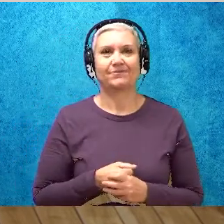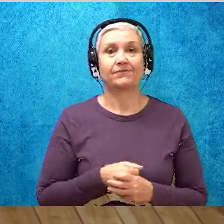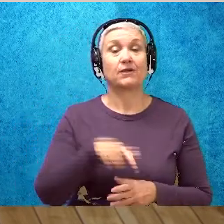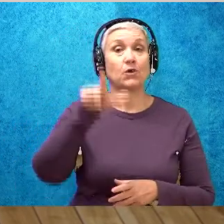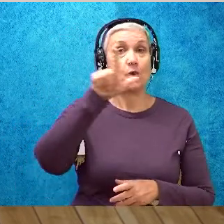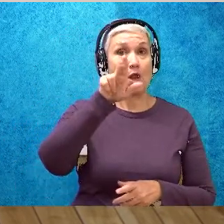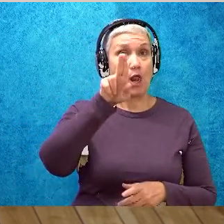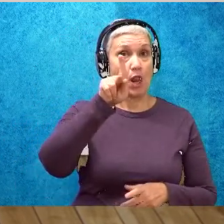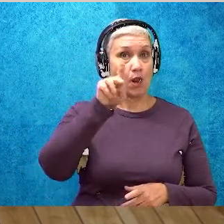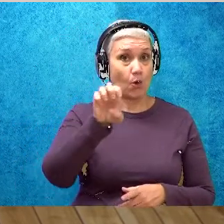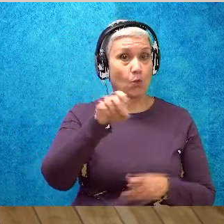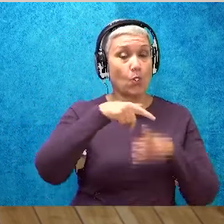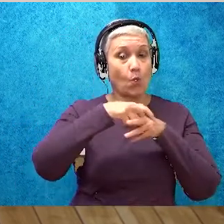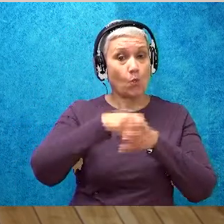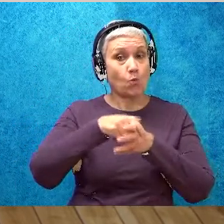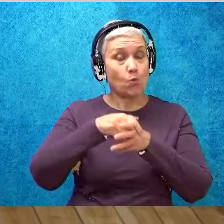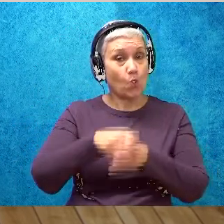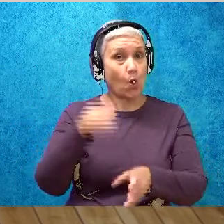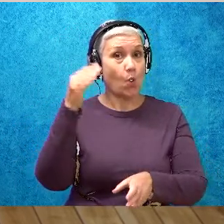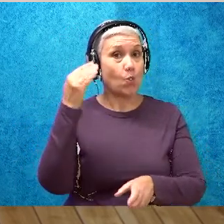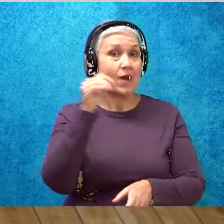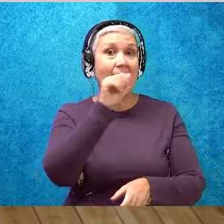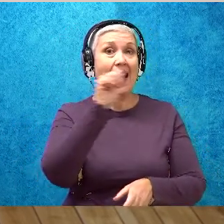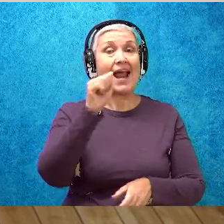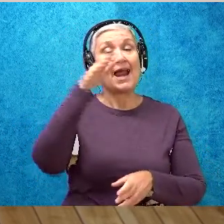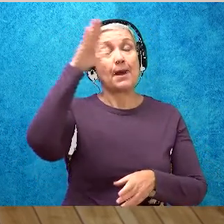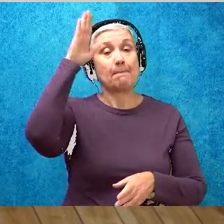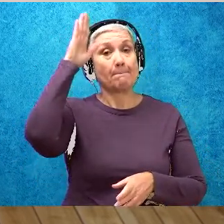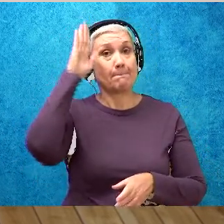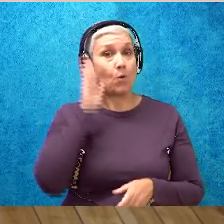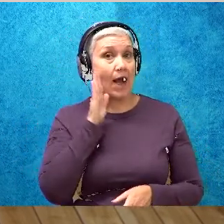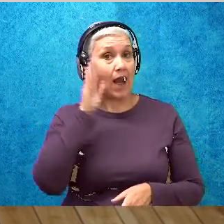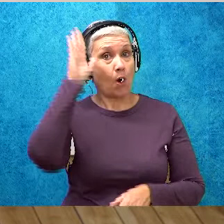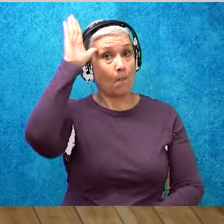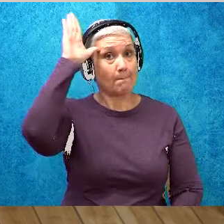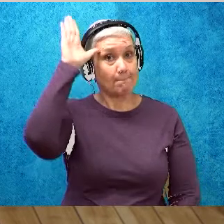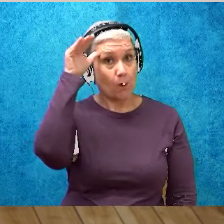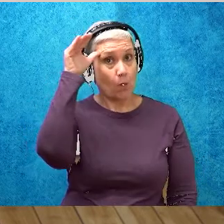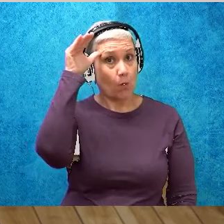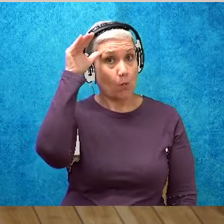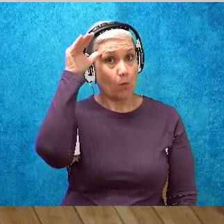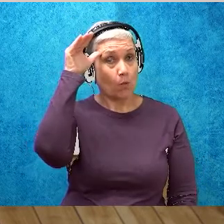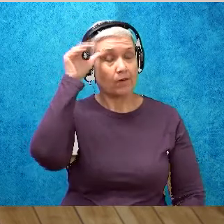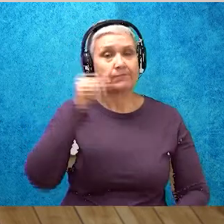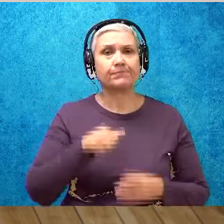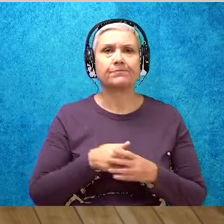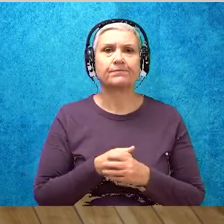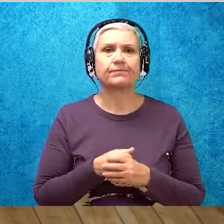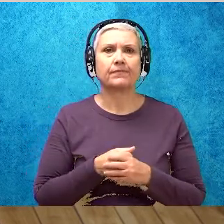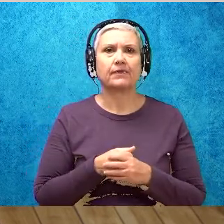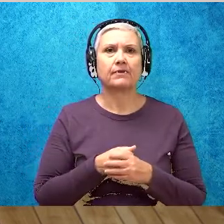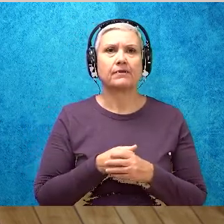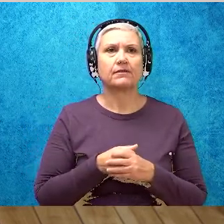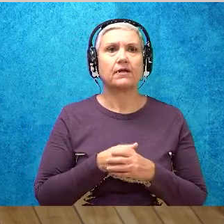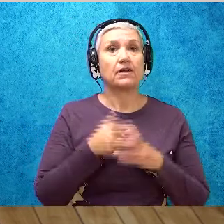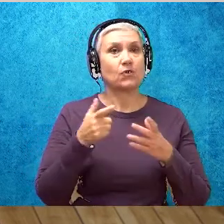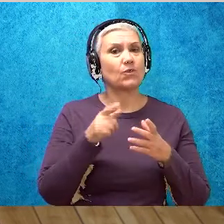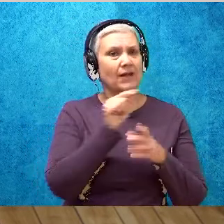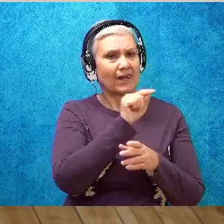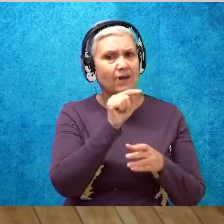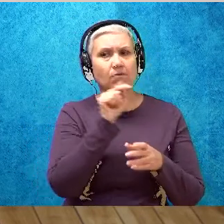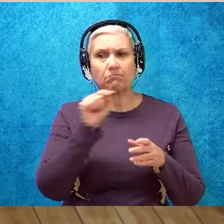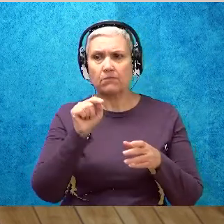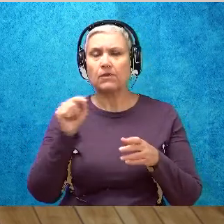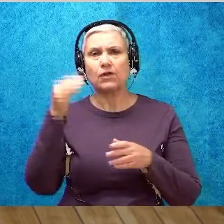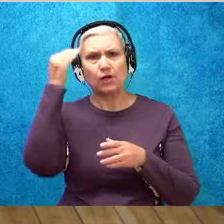rode a brown mule. Now, you can always use those spaces just to make sure when you're writing out your sentences, you have